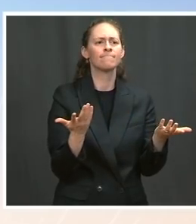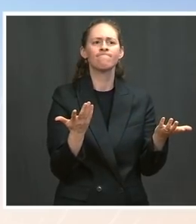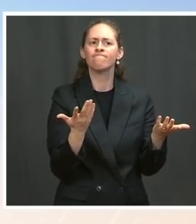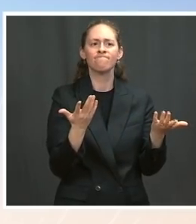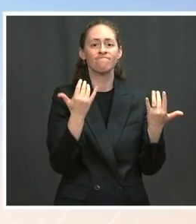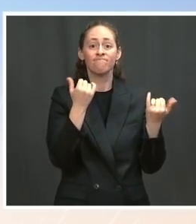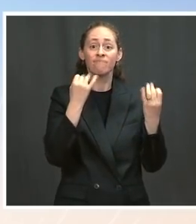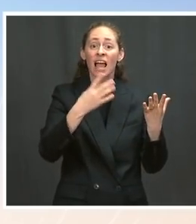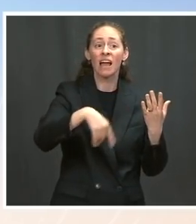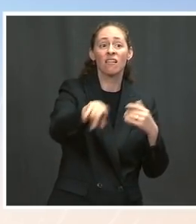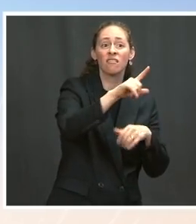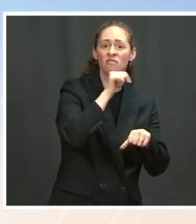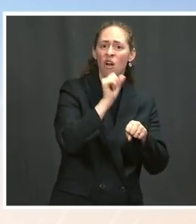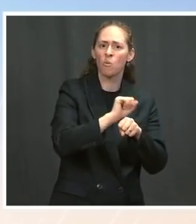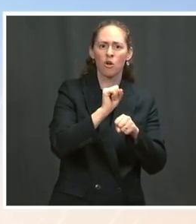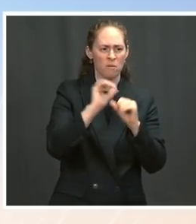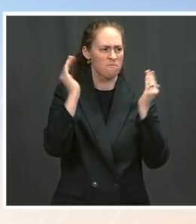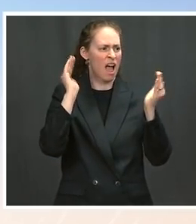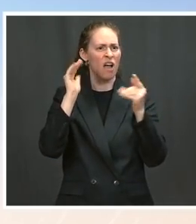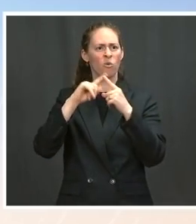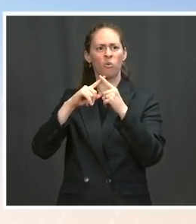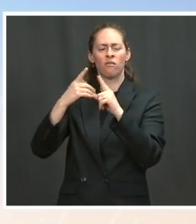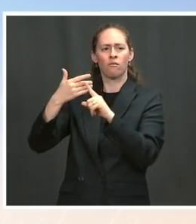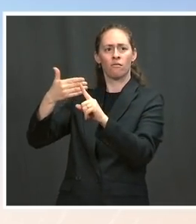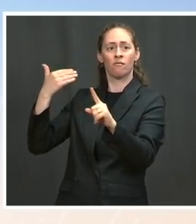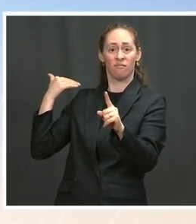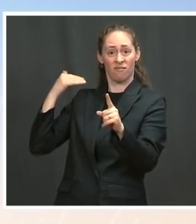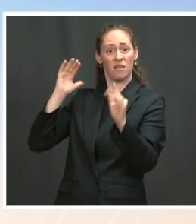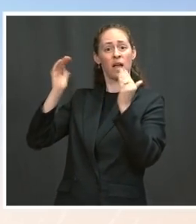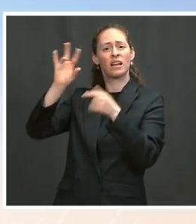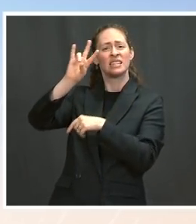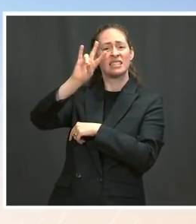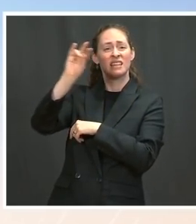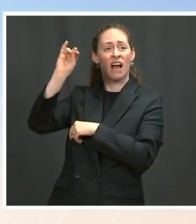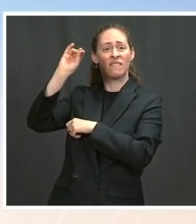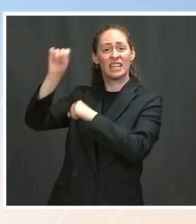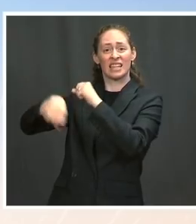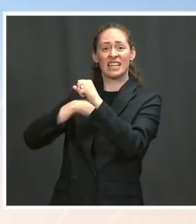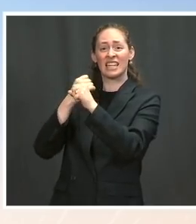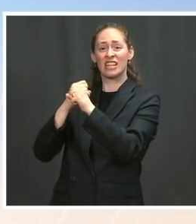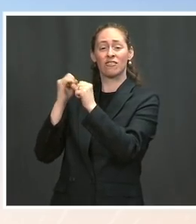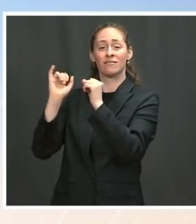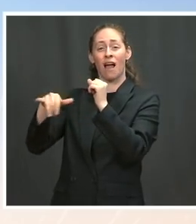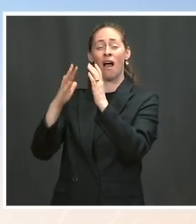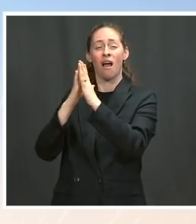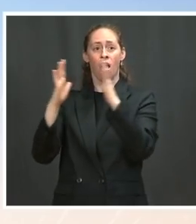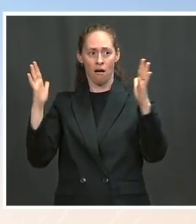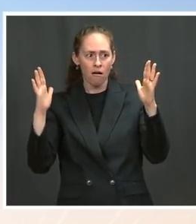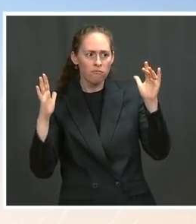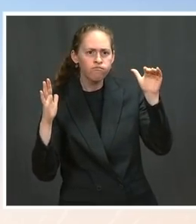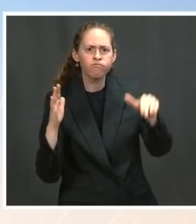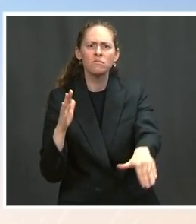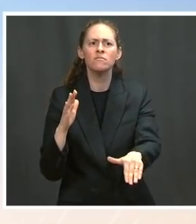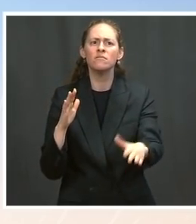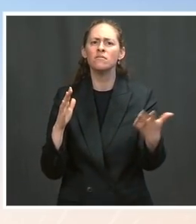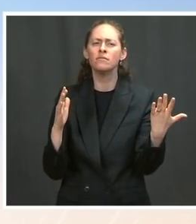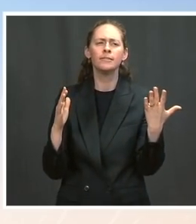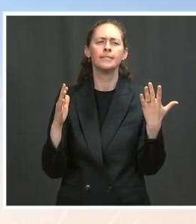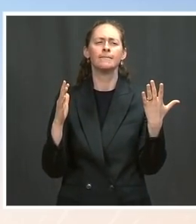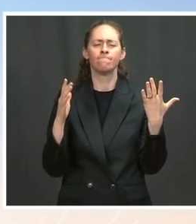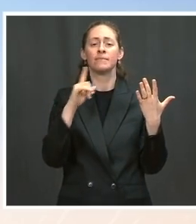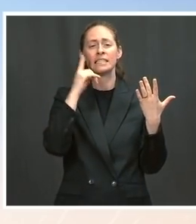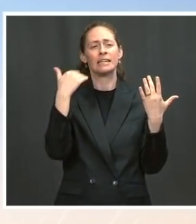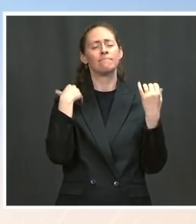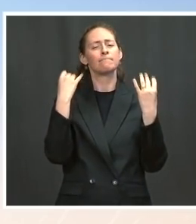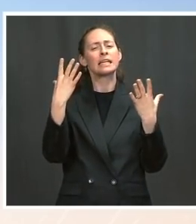point in the last 70 years. There are many drivers of these trends. But as my colleagues at the